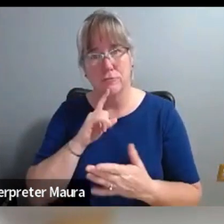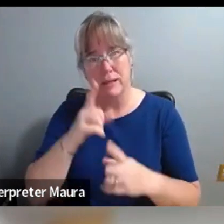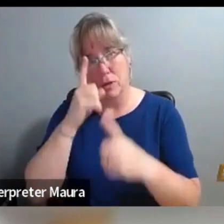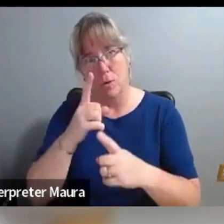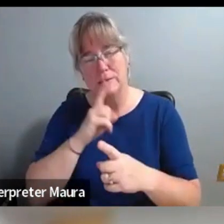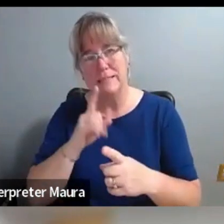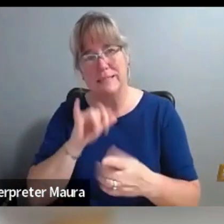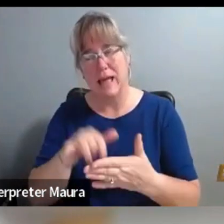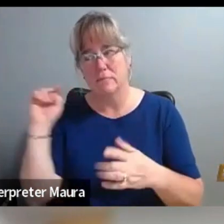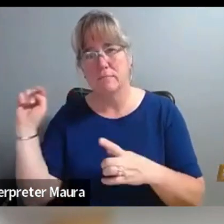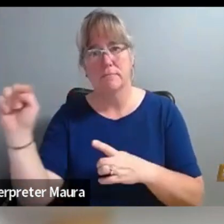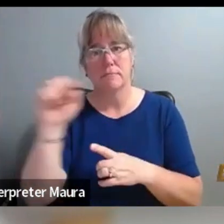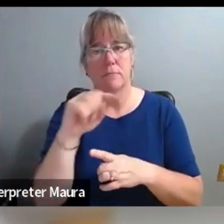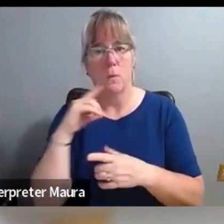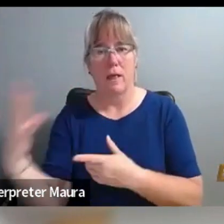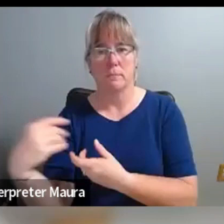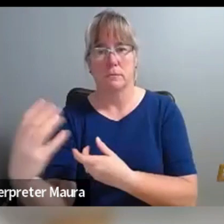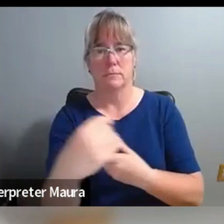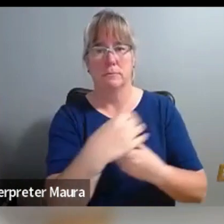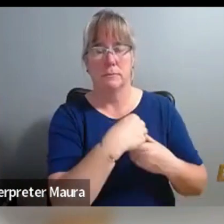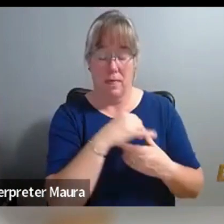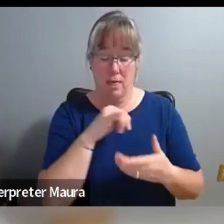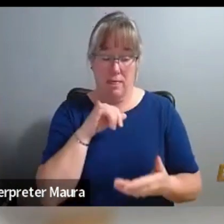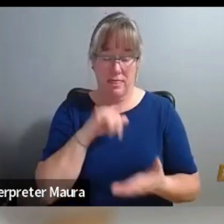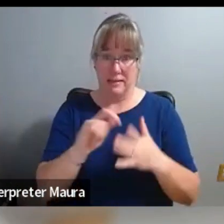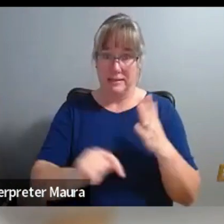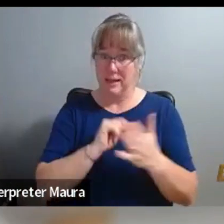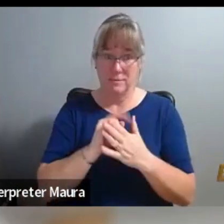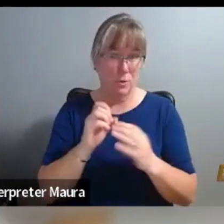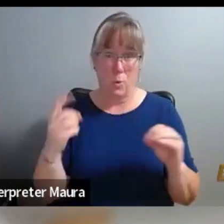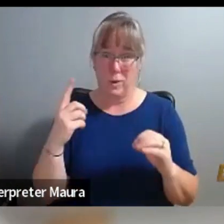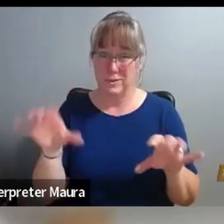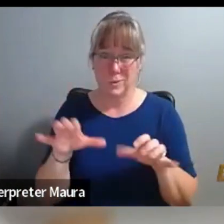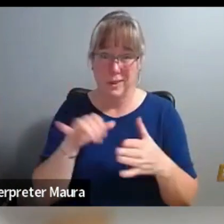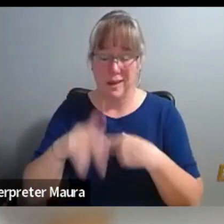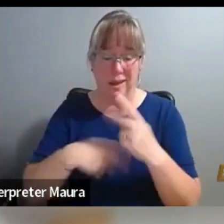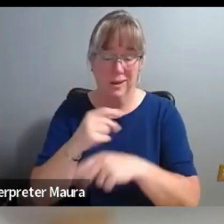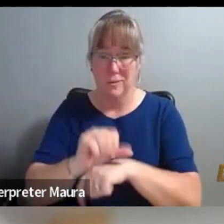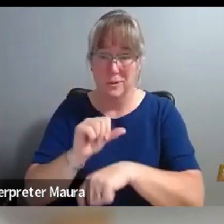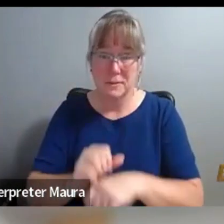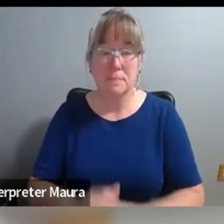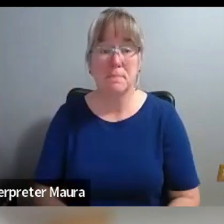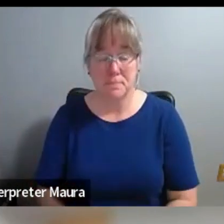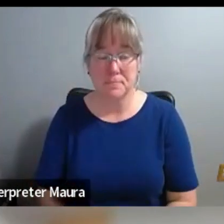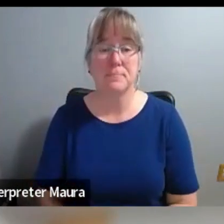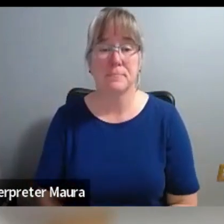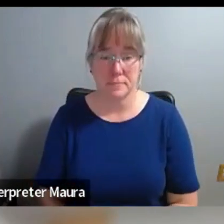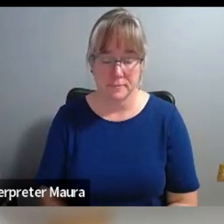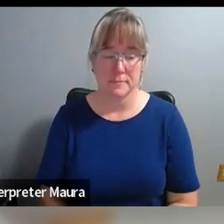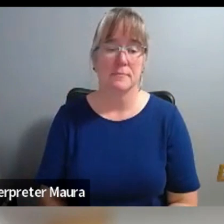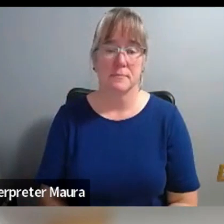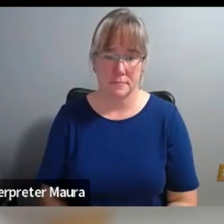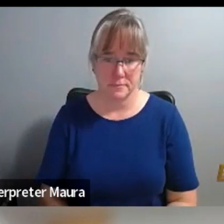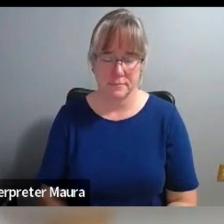that was ground that not a lot of people were, I don't know, there wasn't a, there wasn't any kind of roadmap for this. And we really wanted